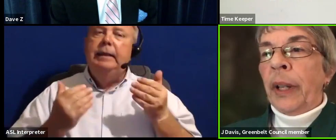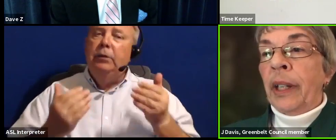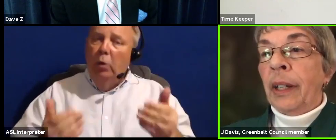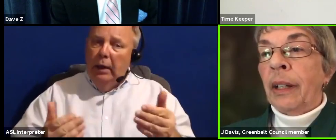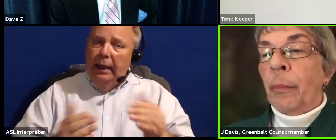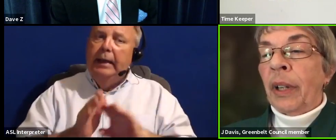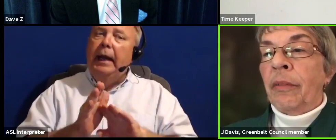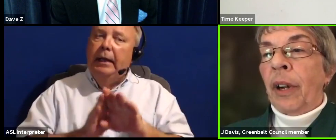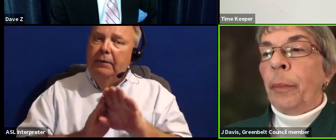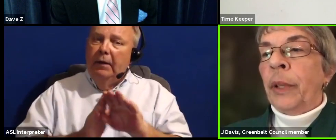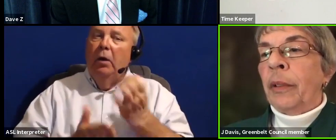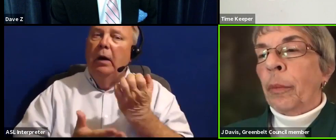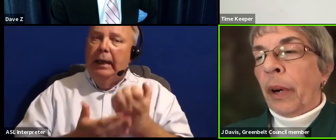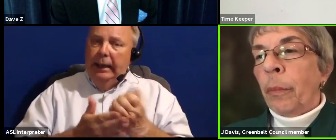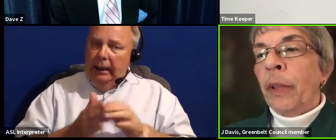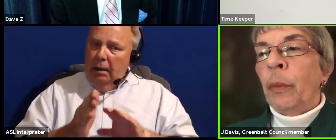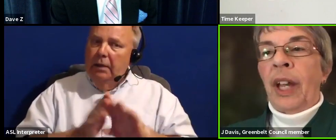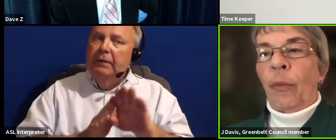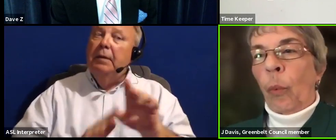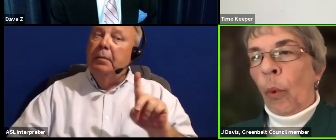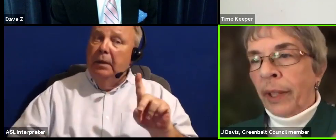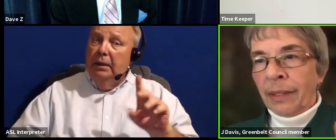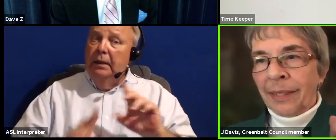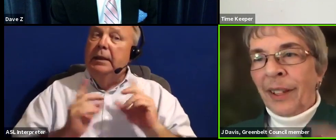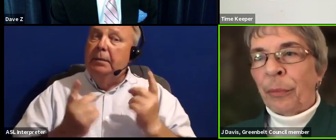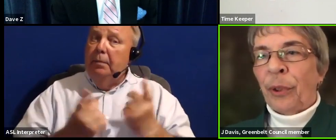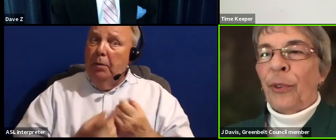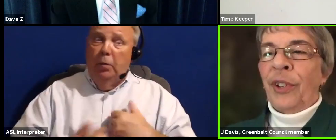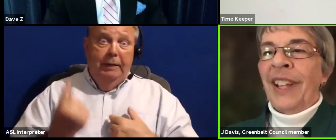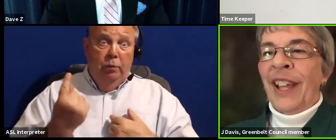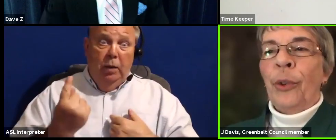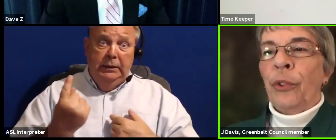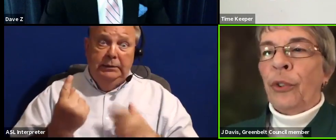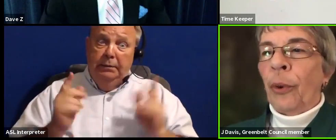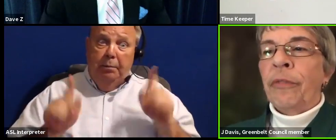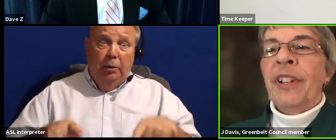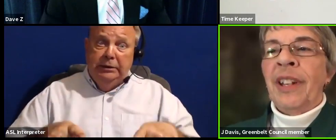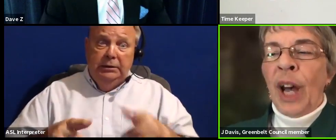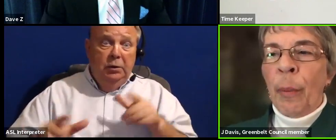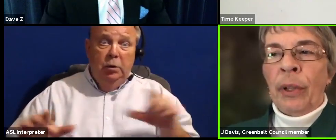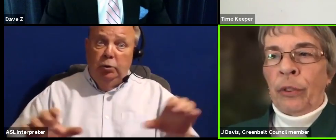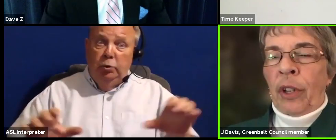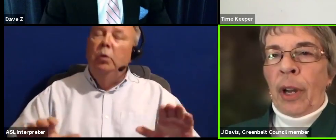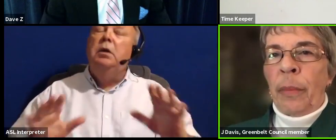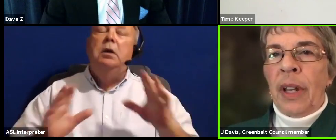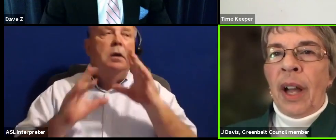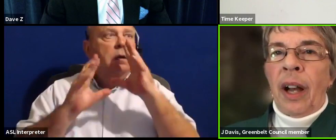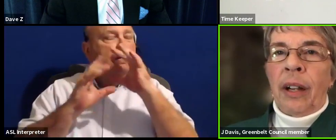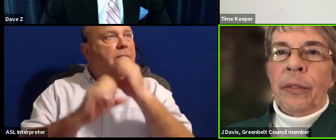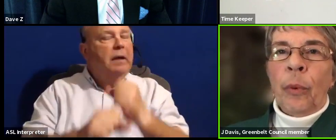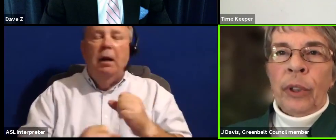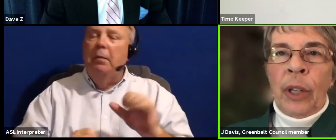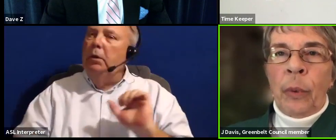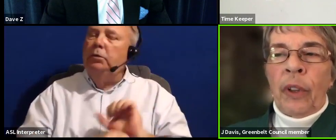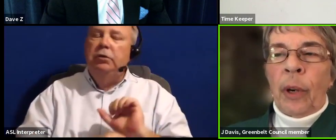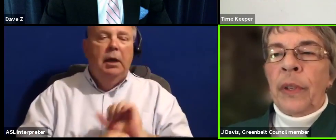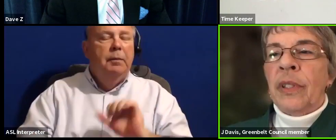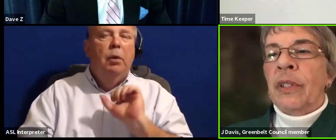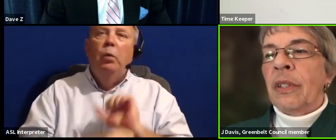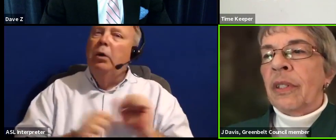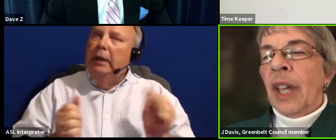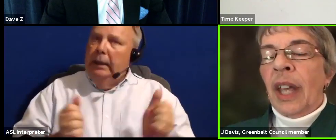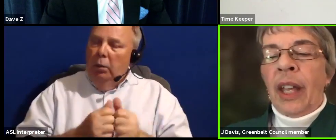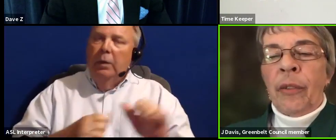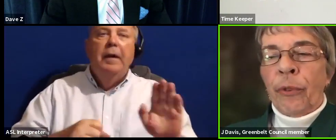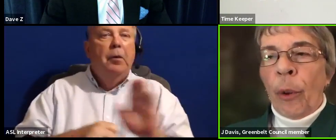develop an economic development department. We have one person who is doing a phenomenal job of working with our